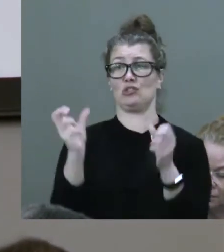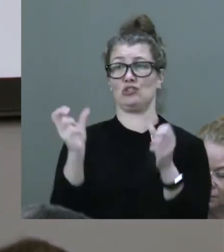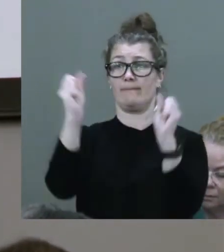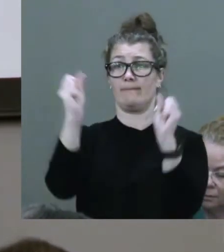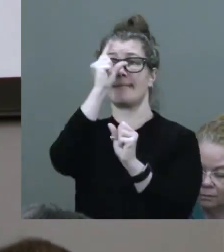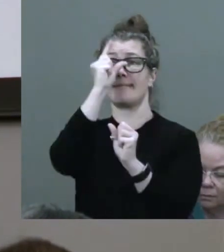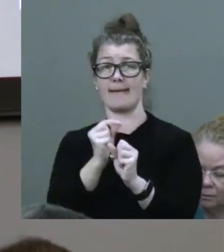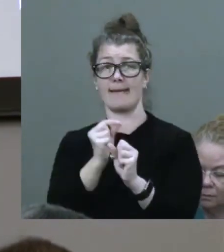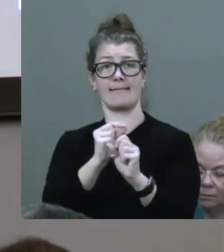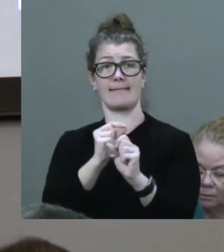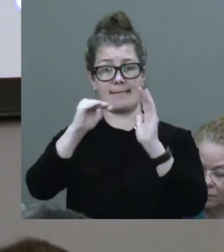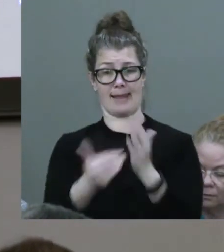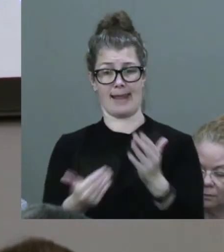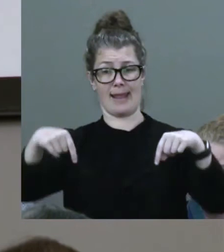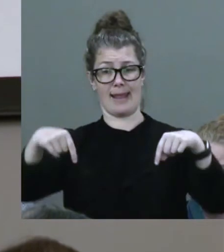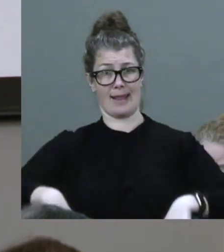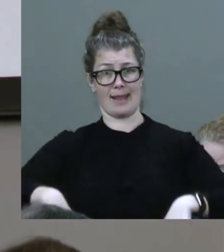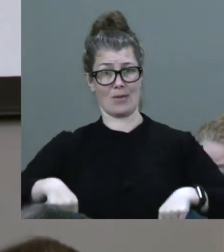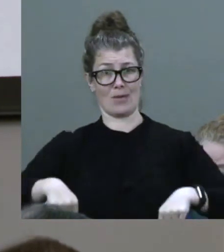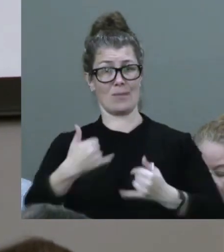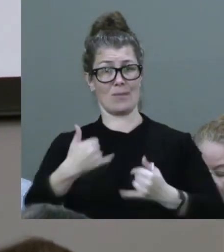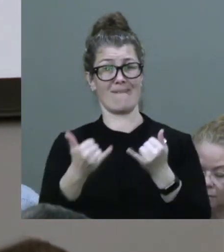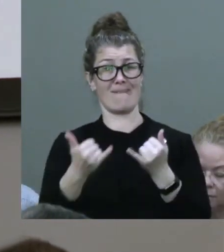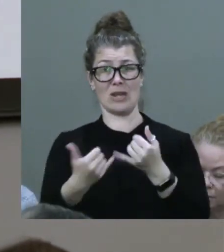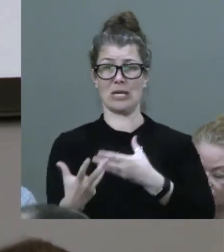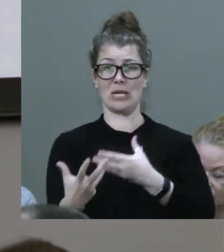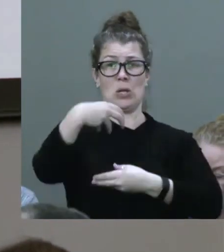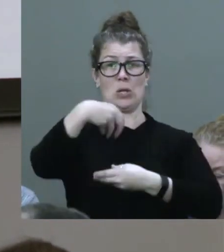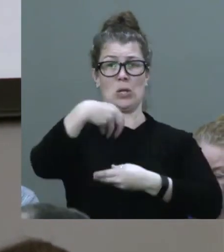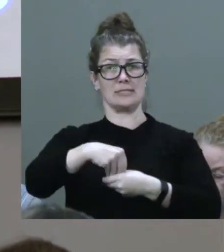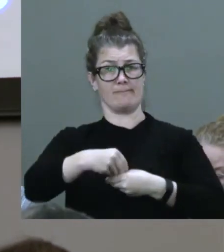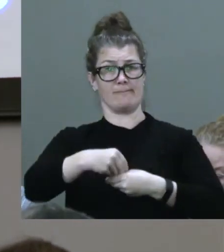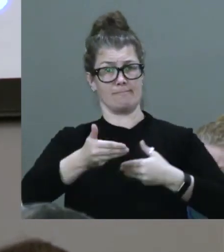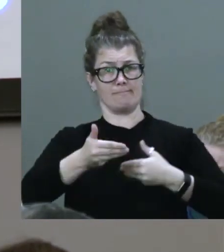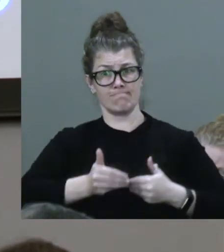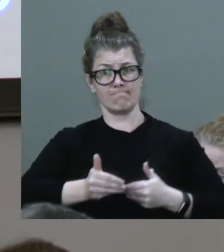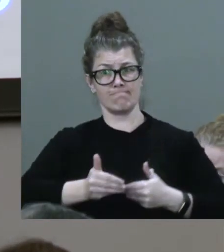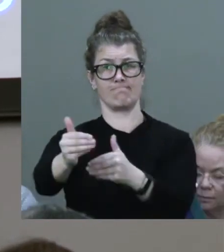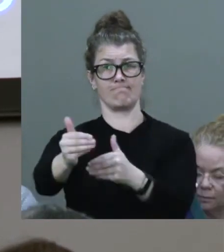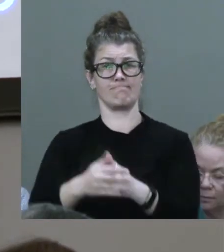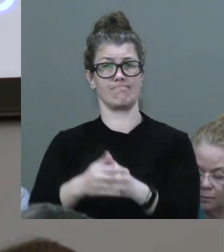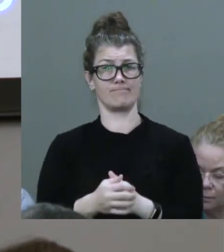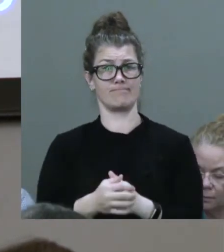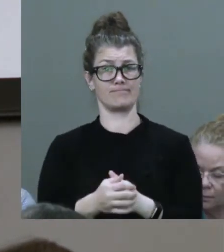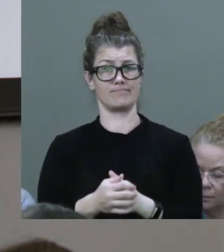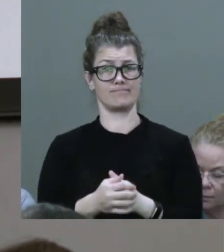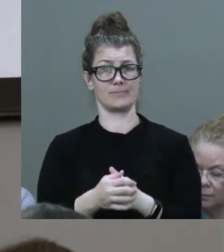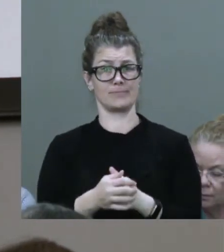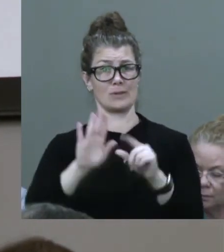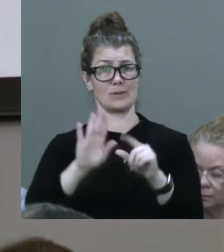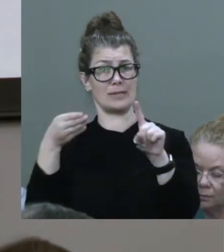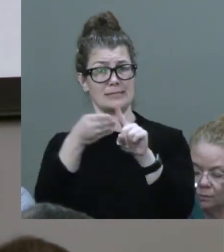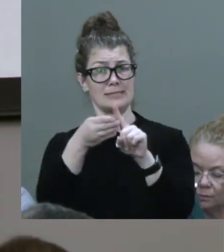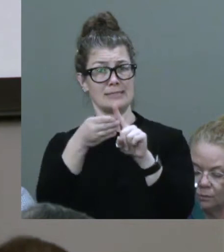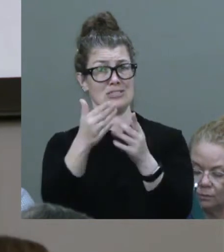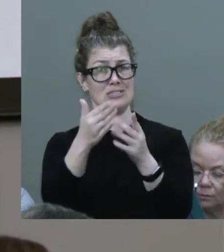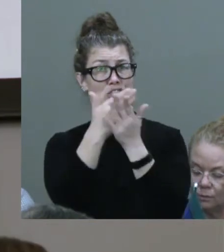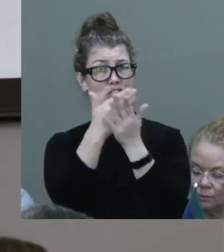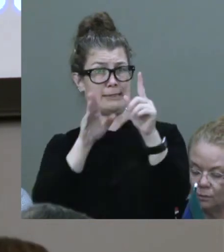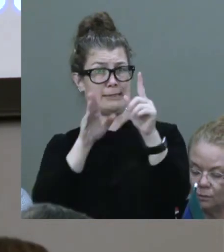now a radically inclusive movement. United by our shared struggle.